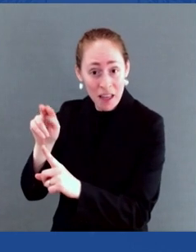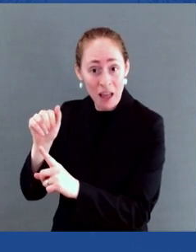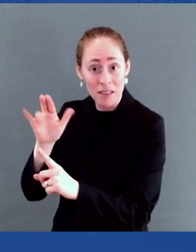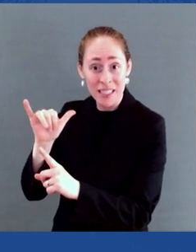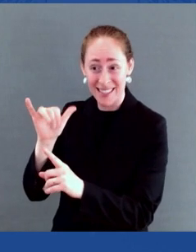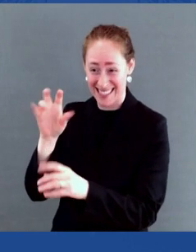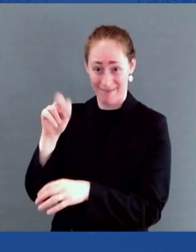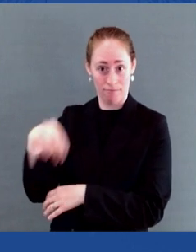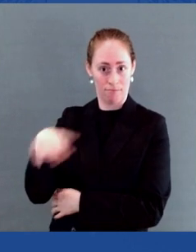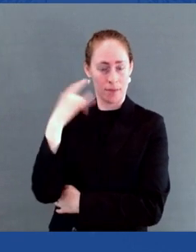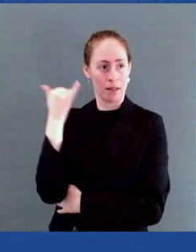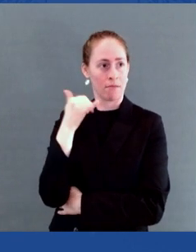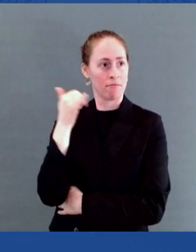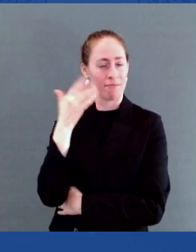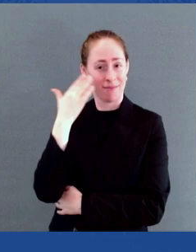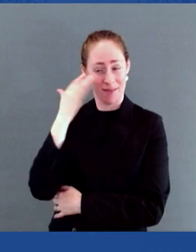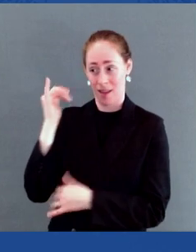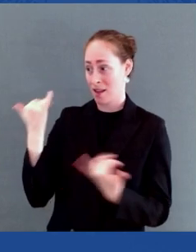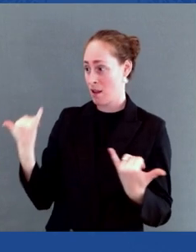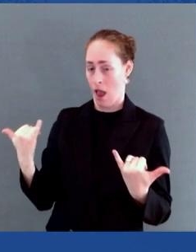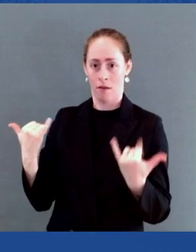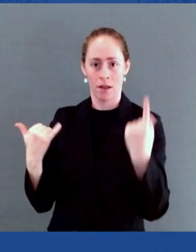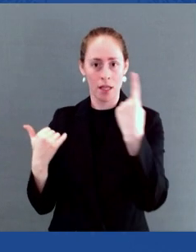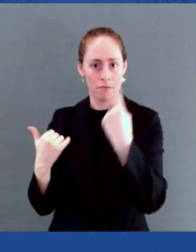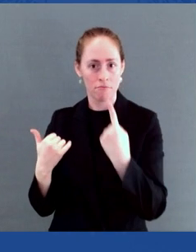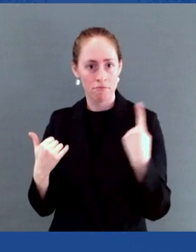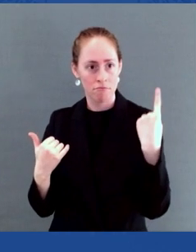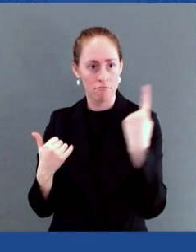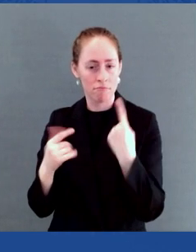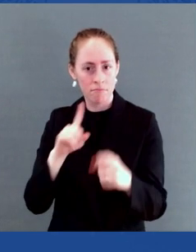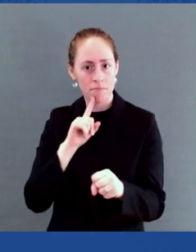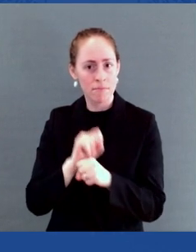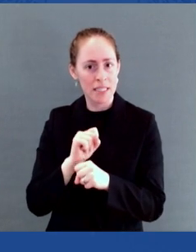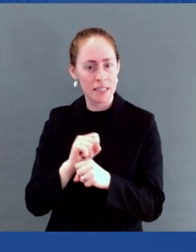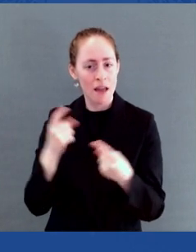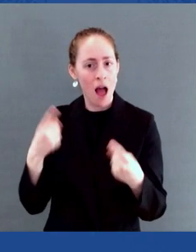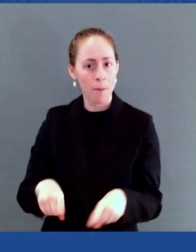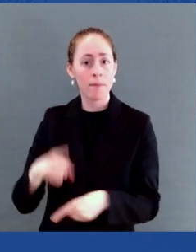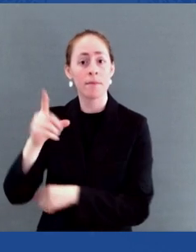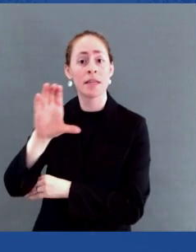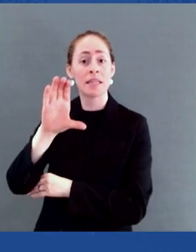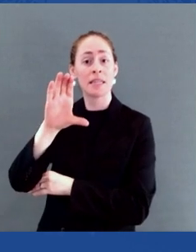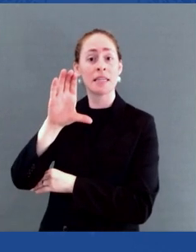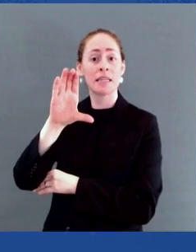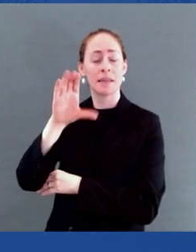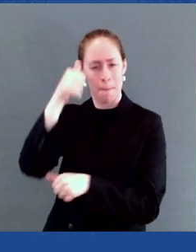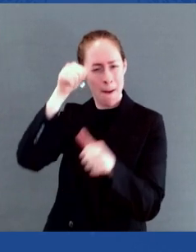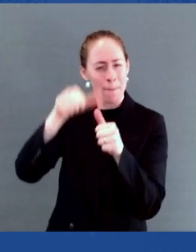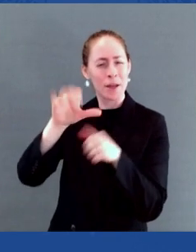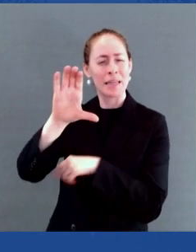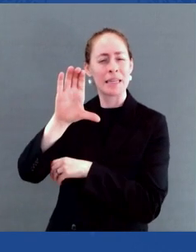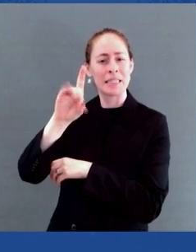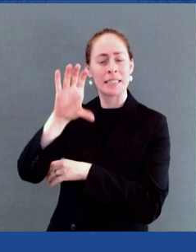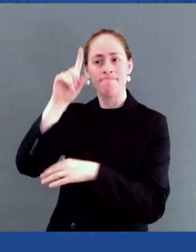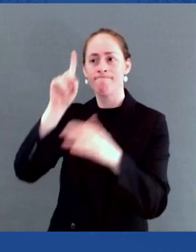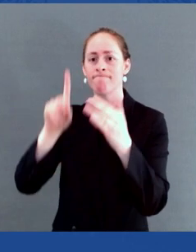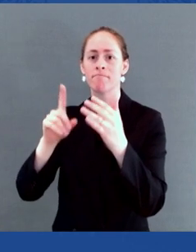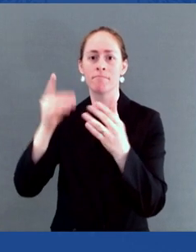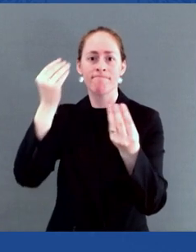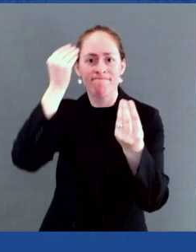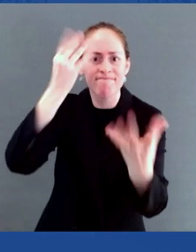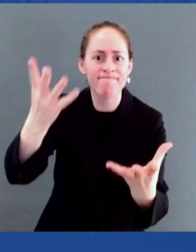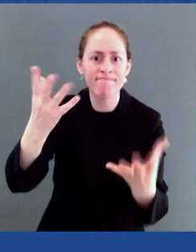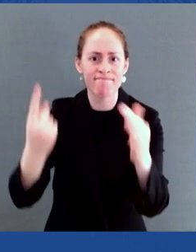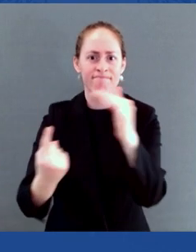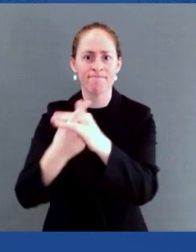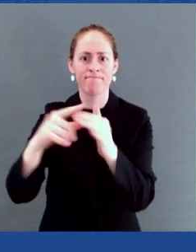when CDC reported the first case that what we now know is AIDS, it's something that we couldn't